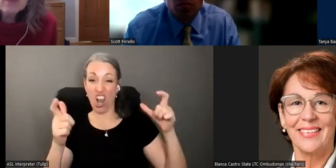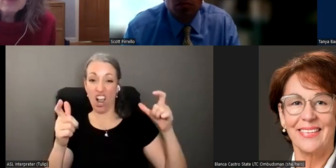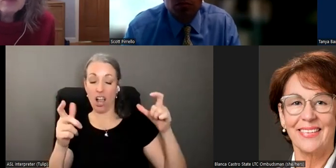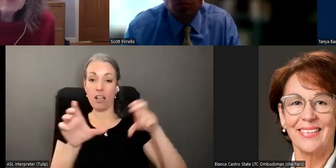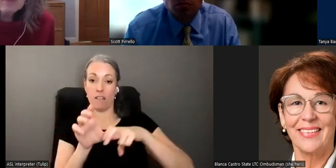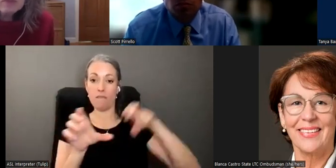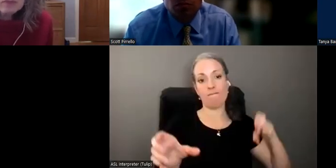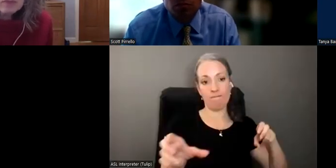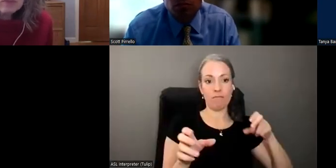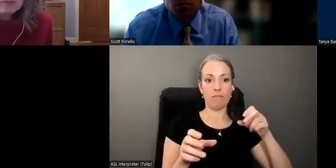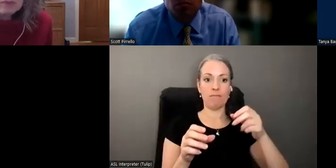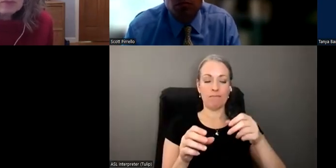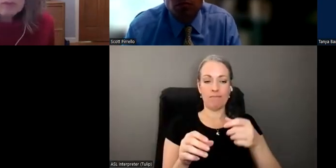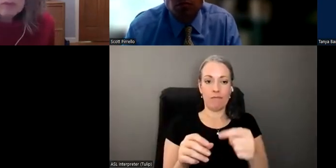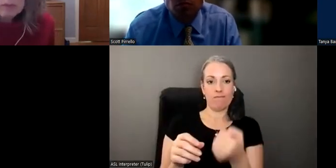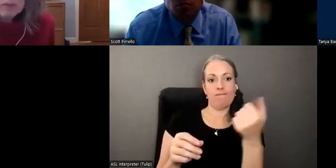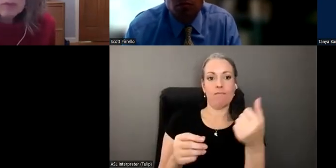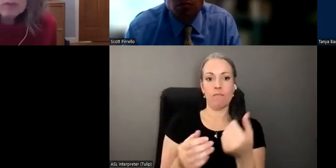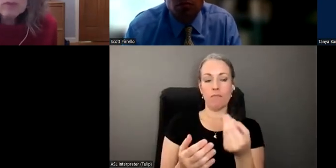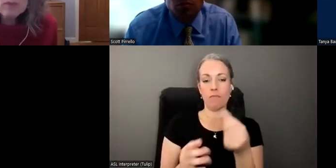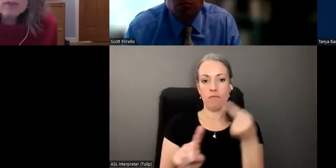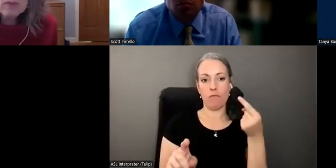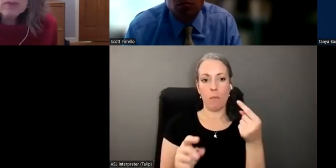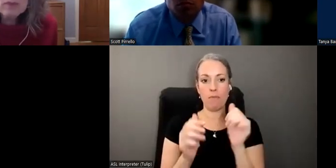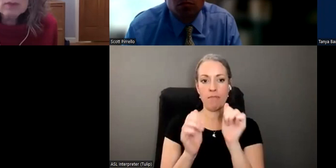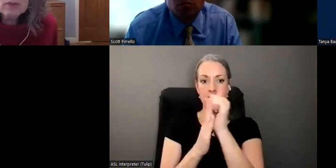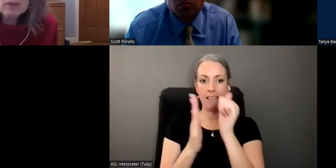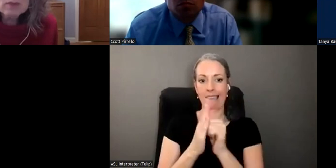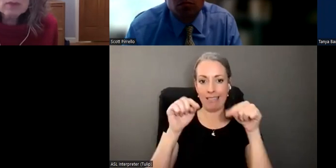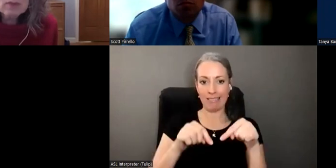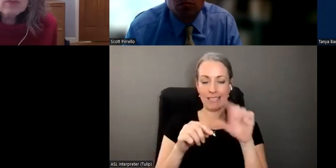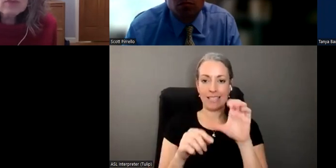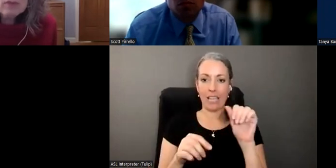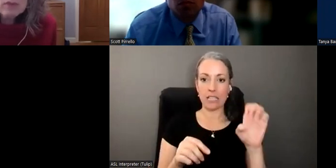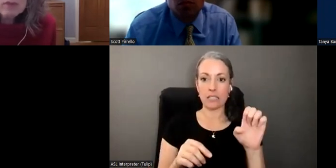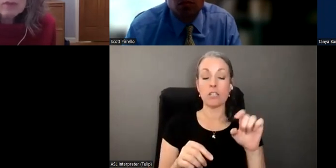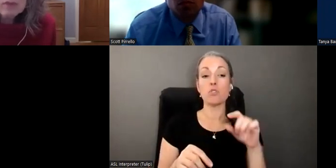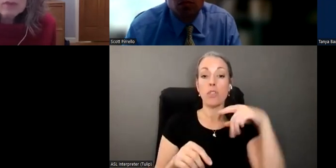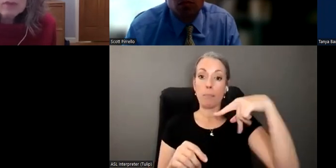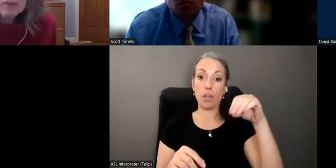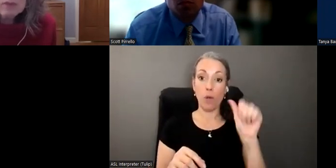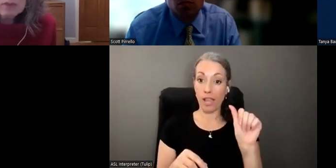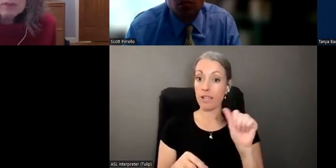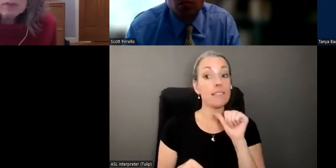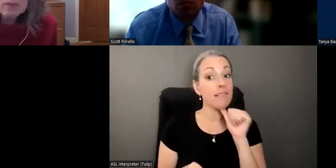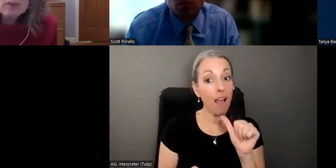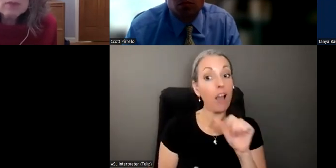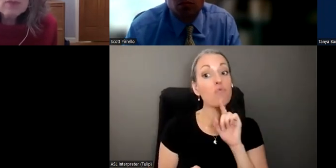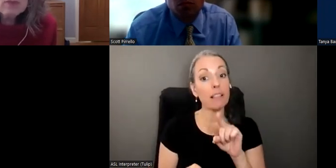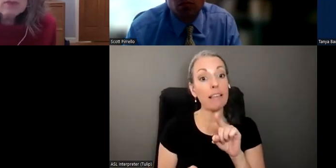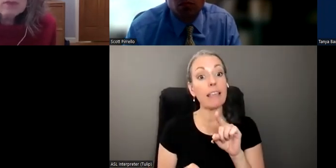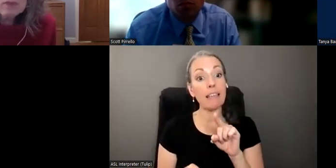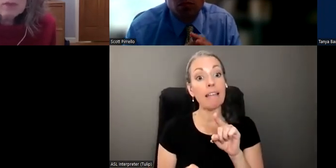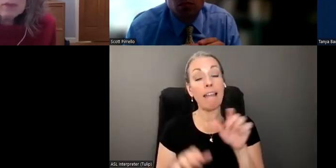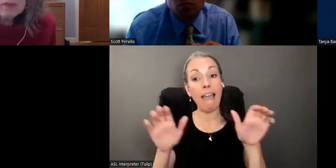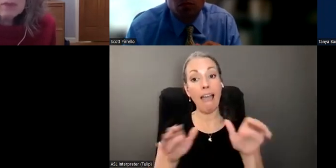that's become made, made aware in this case. And, um, since the power of attorney is not necessarily active